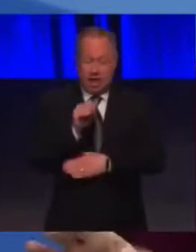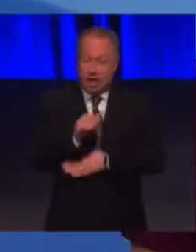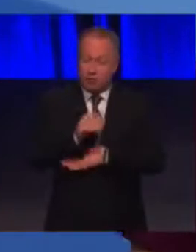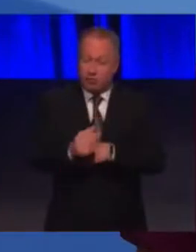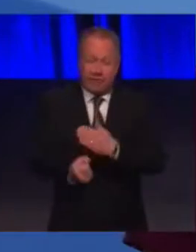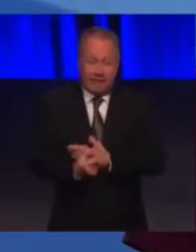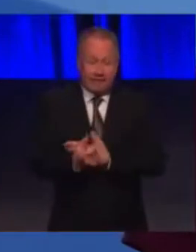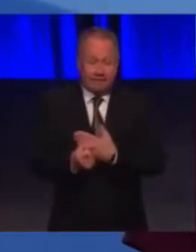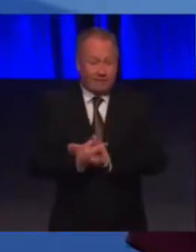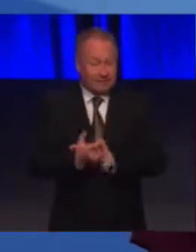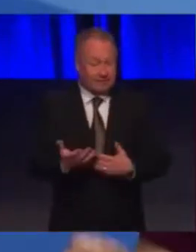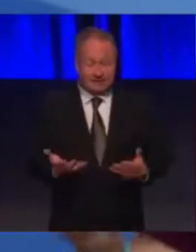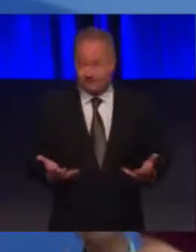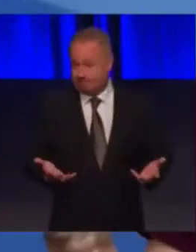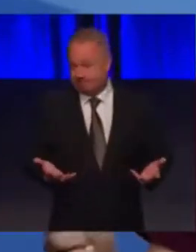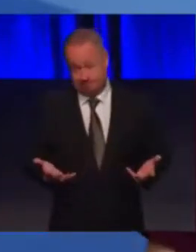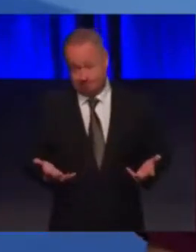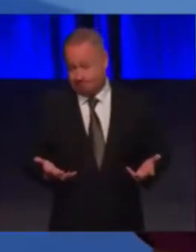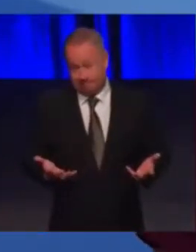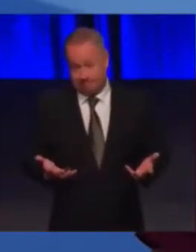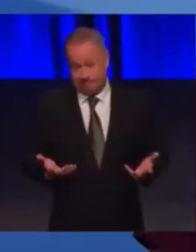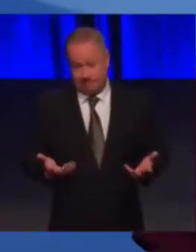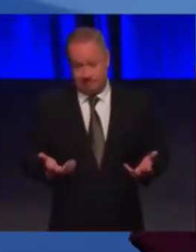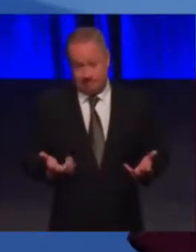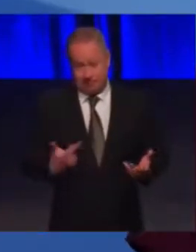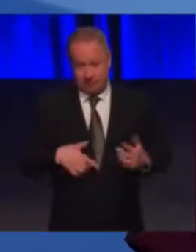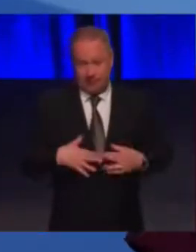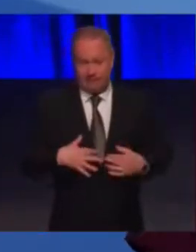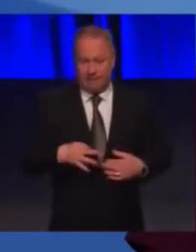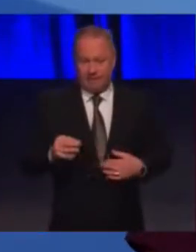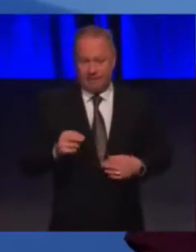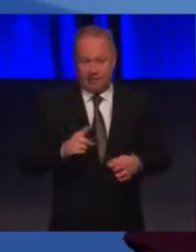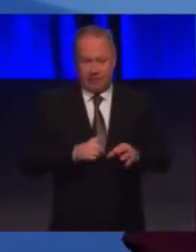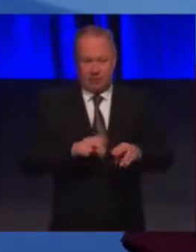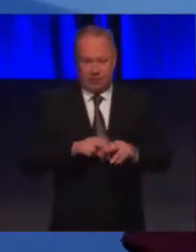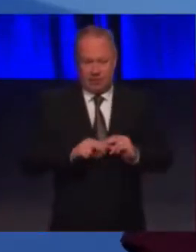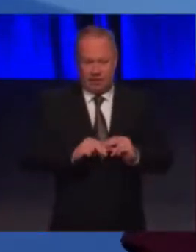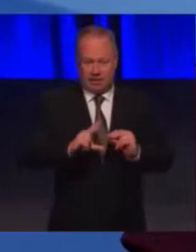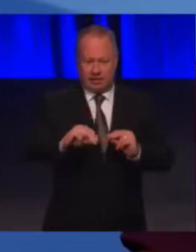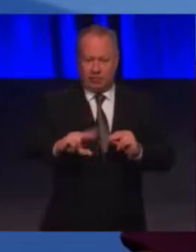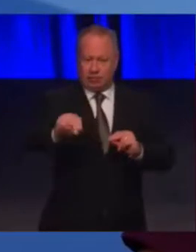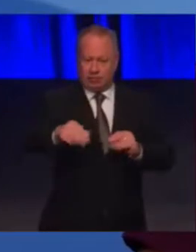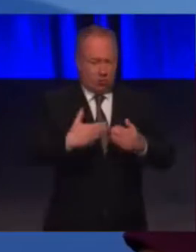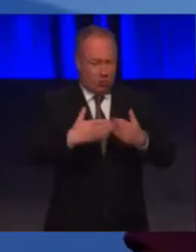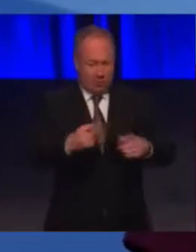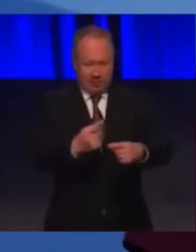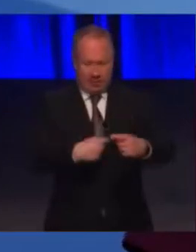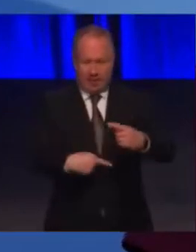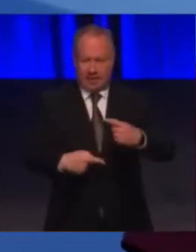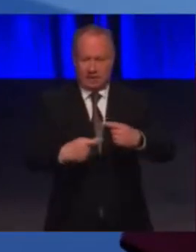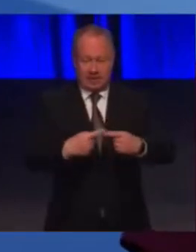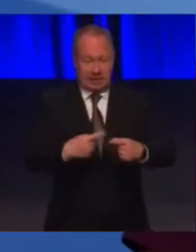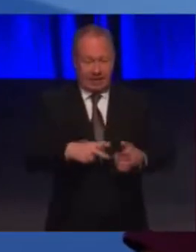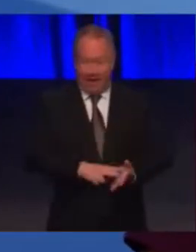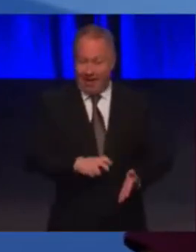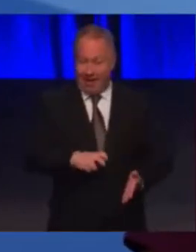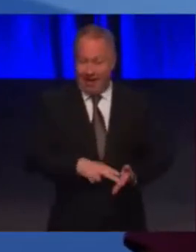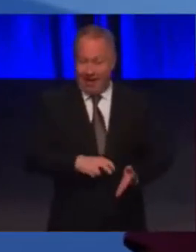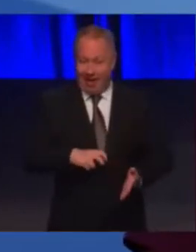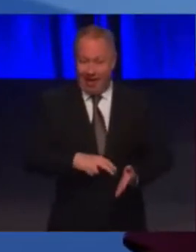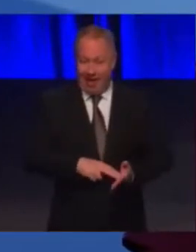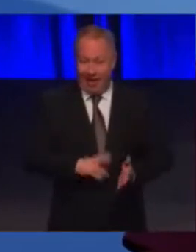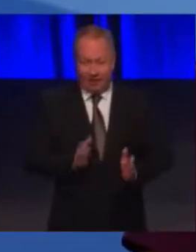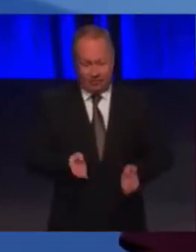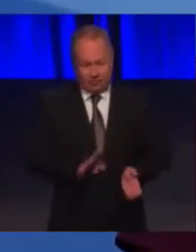don't think it would touch them as well. We were invited to the Queen's Ferry Cross opening last year. We went fully delight, had to change my son